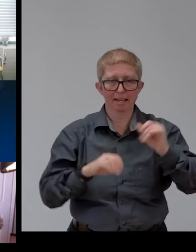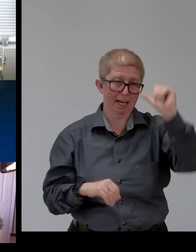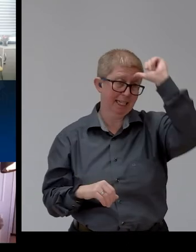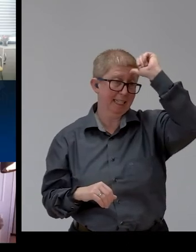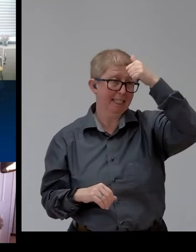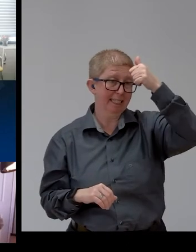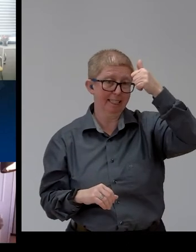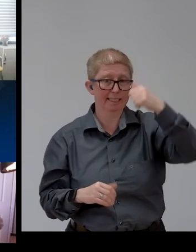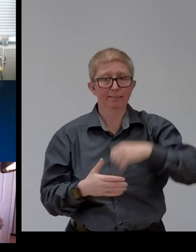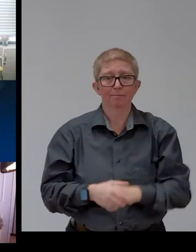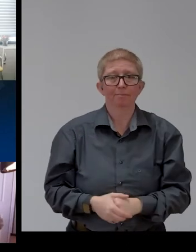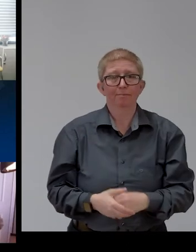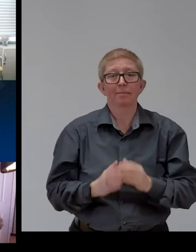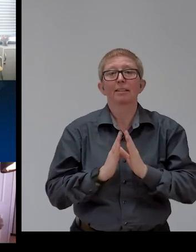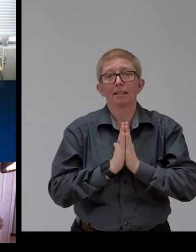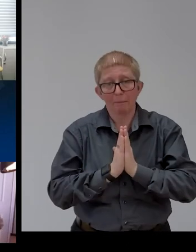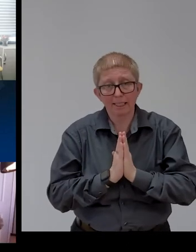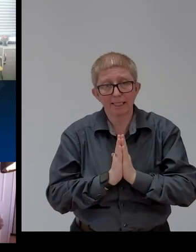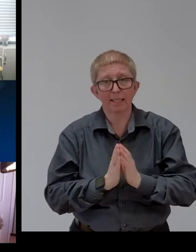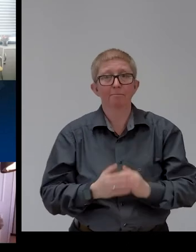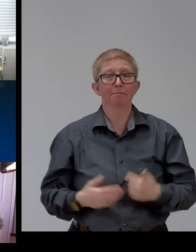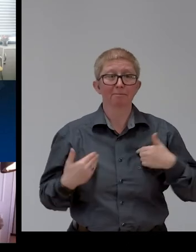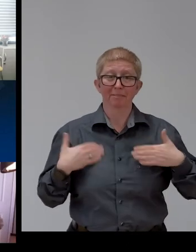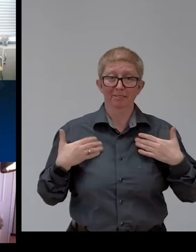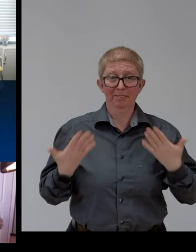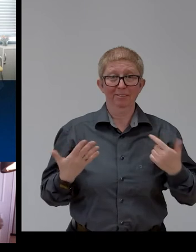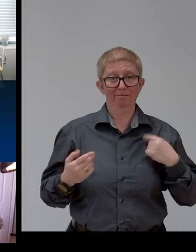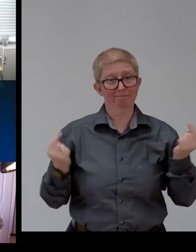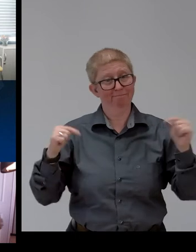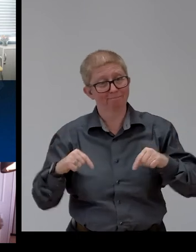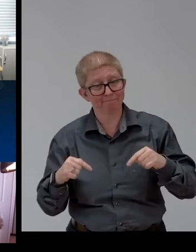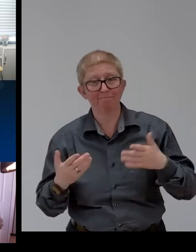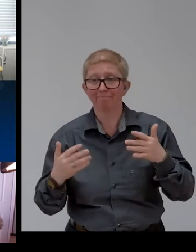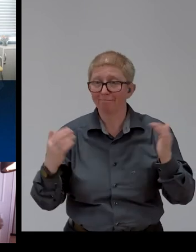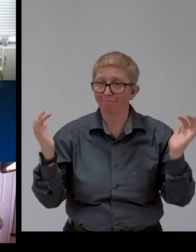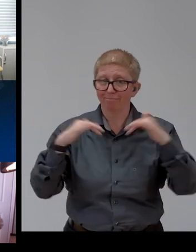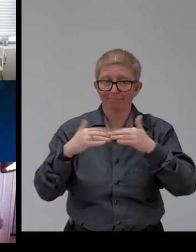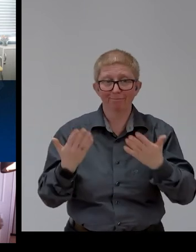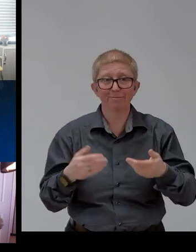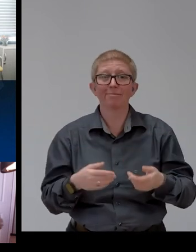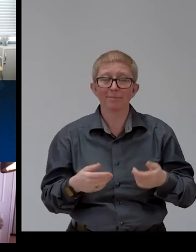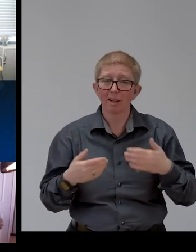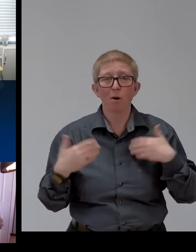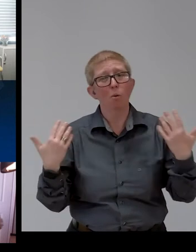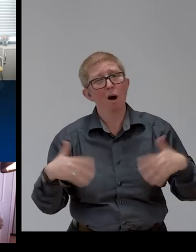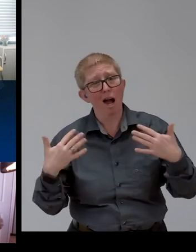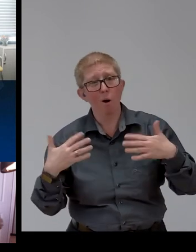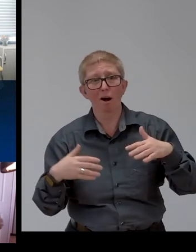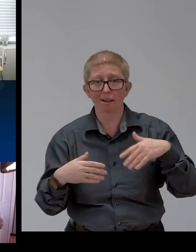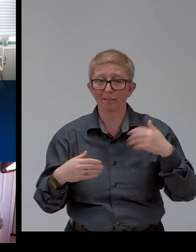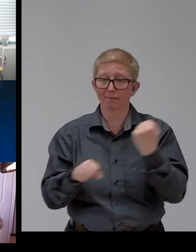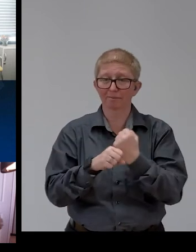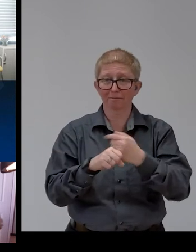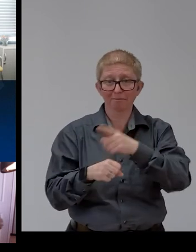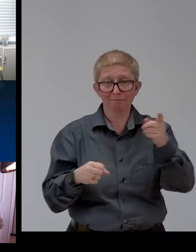Namaste to everyone. I'm so glad to connect with you all and would like to extend my sincere compliments for the wonderful work you are doing. Thank you, ASSL